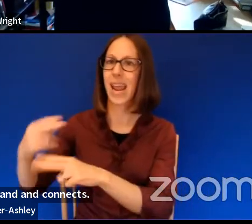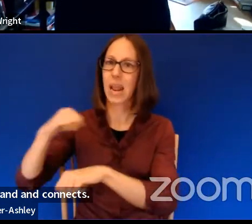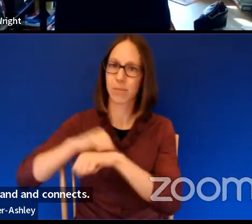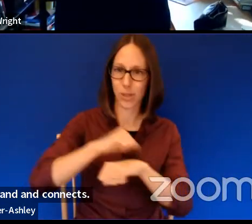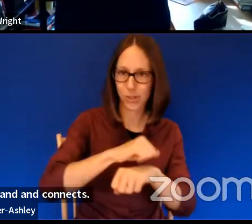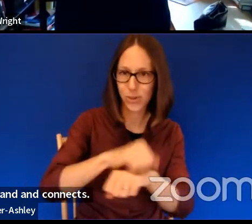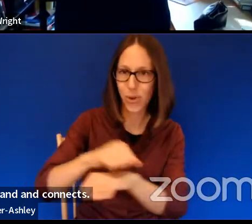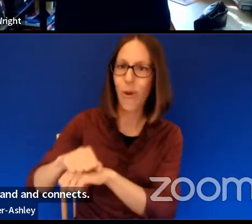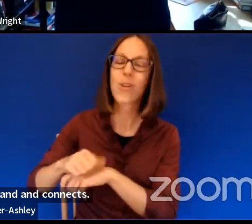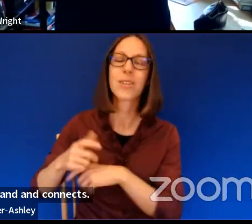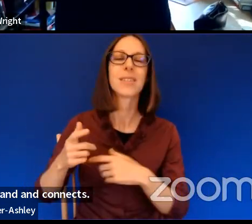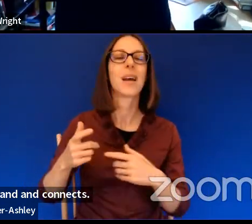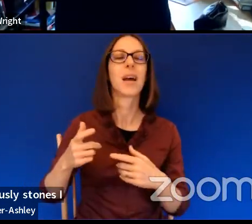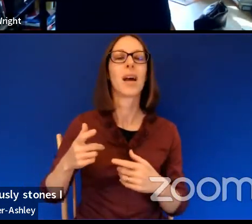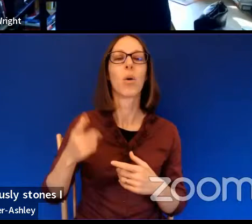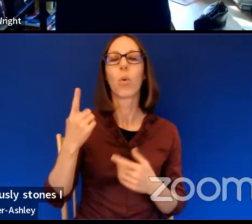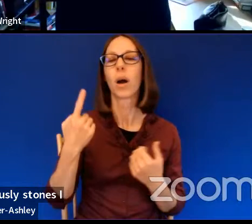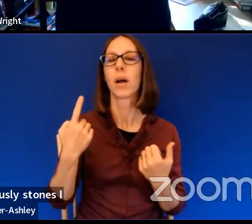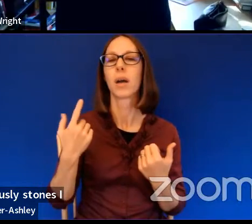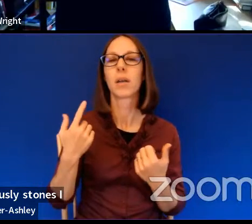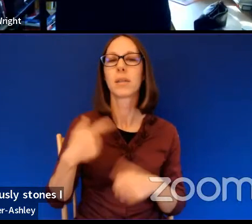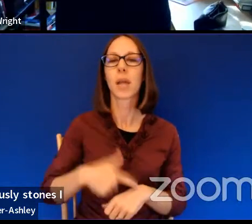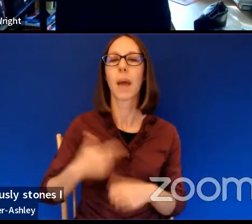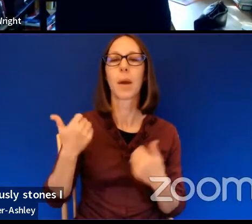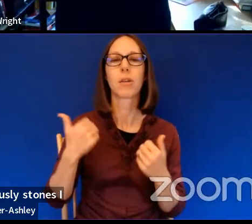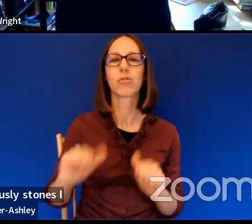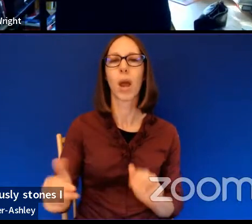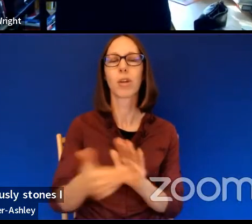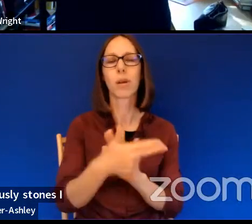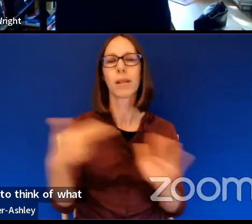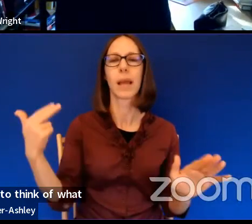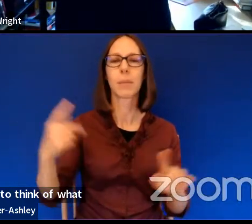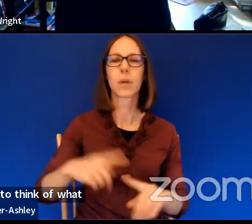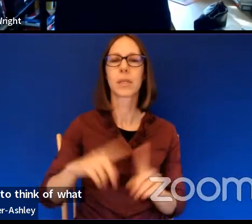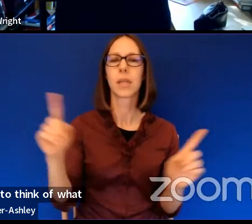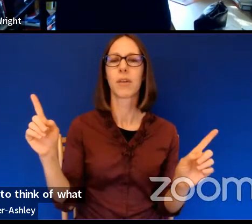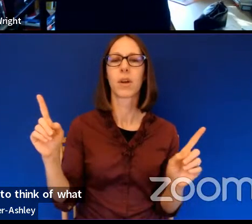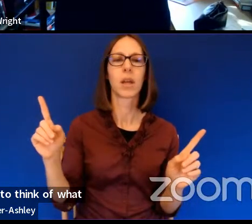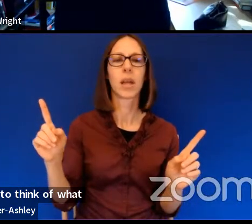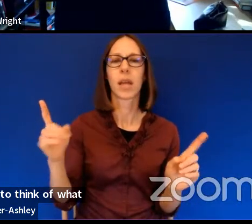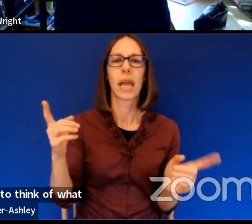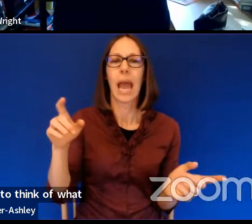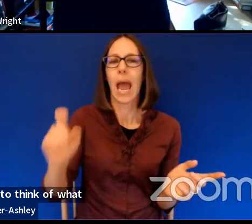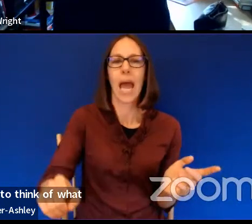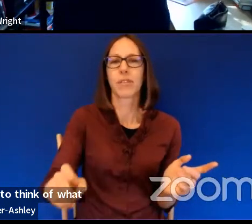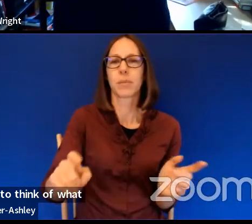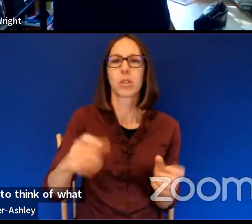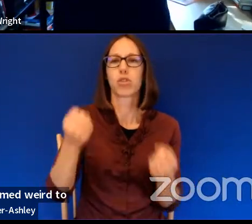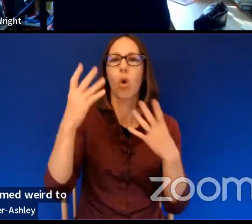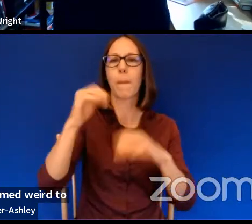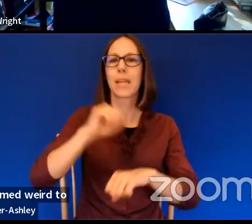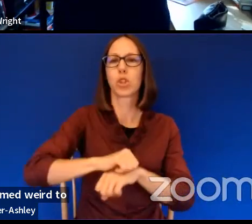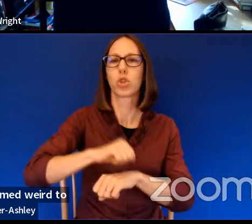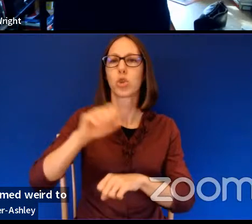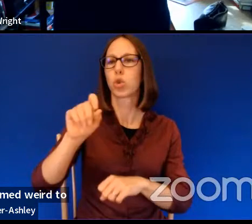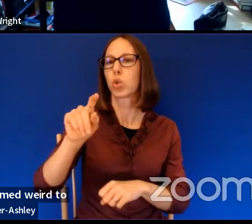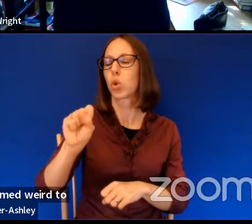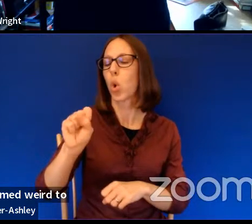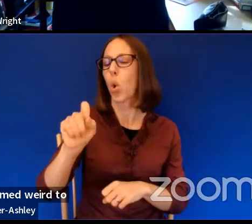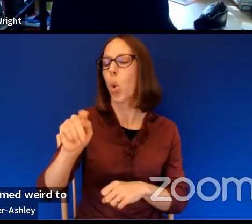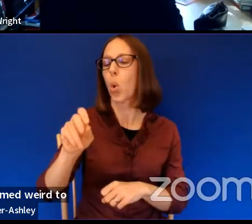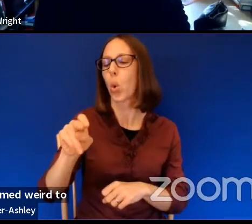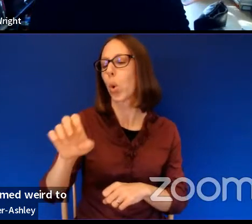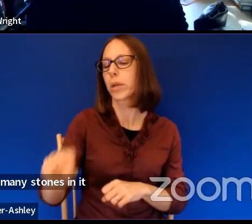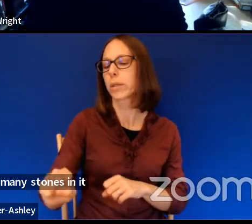I remember there was a time I was trying to think of what else to call it, but it would have seemed weird to call it something else because there's so many stones in it. There's so much,